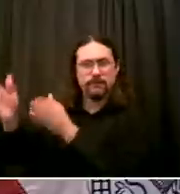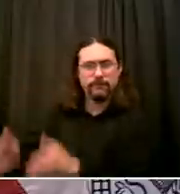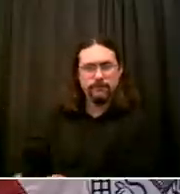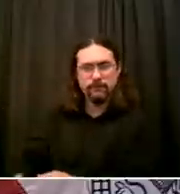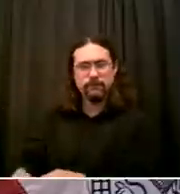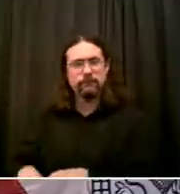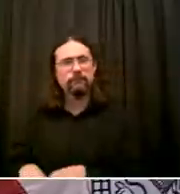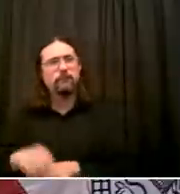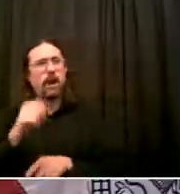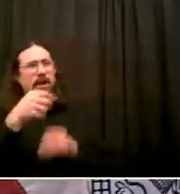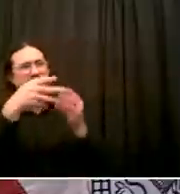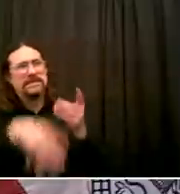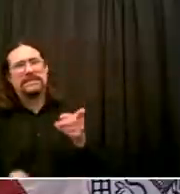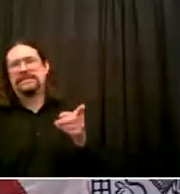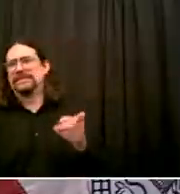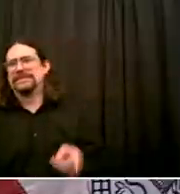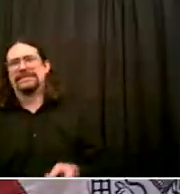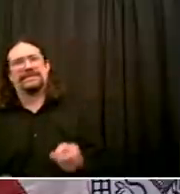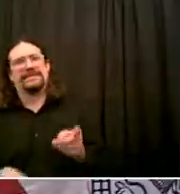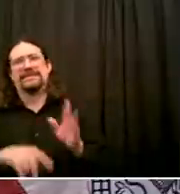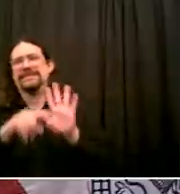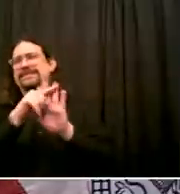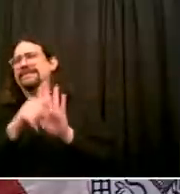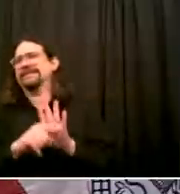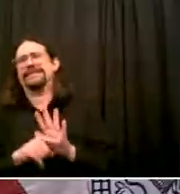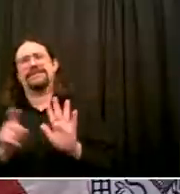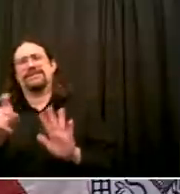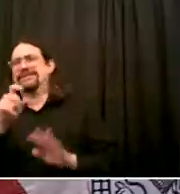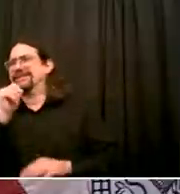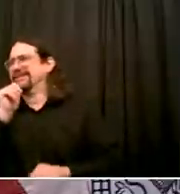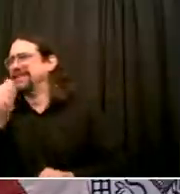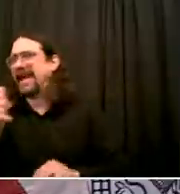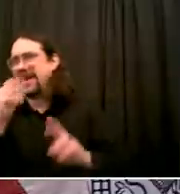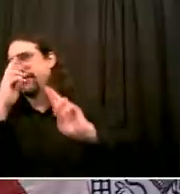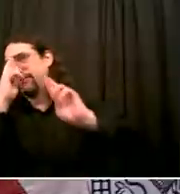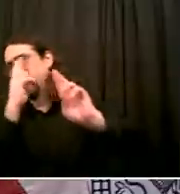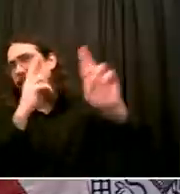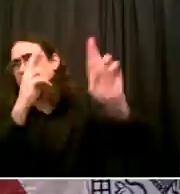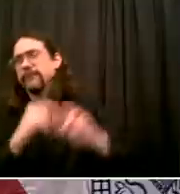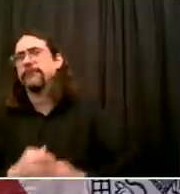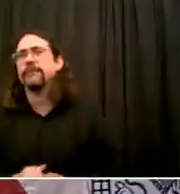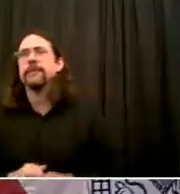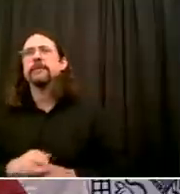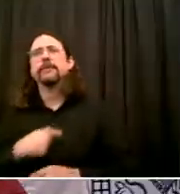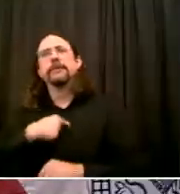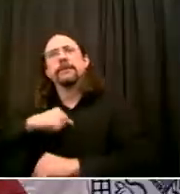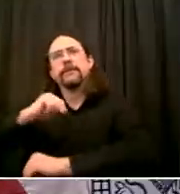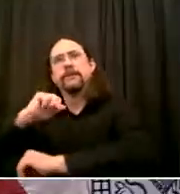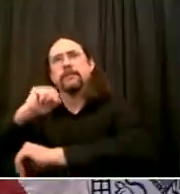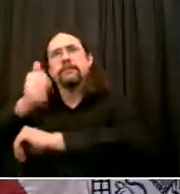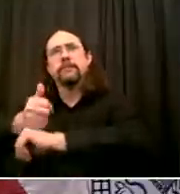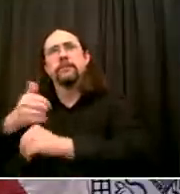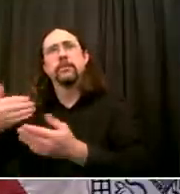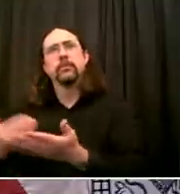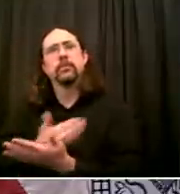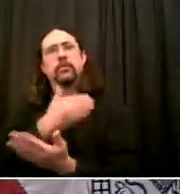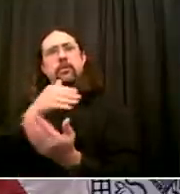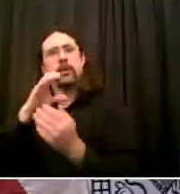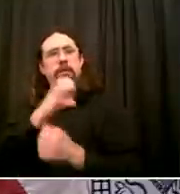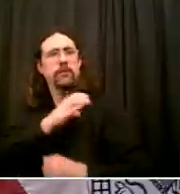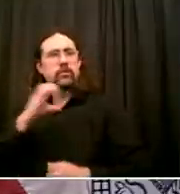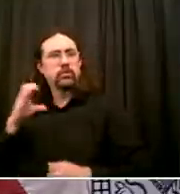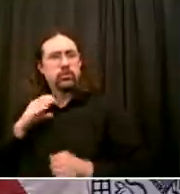for the first time I mean, think about this This is the first time any city or state in America will actually examine our truth